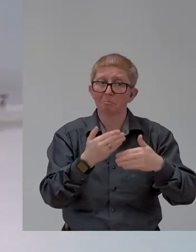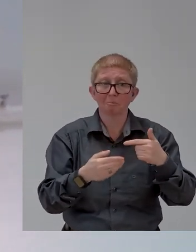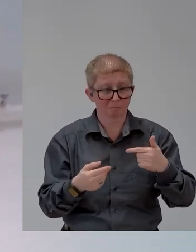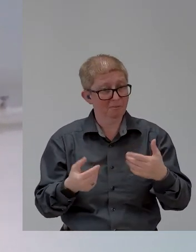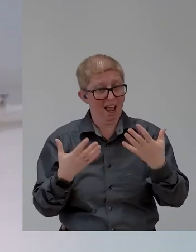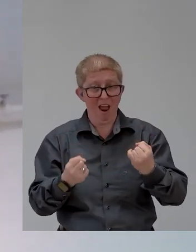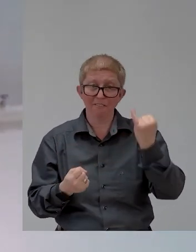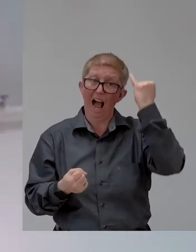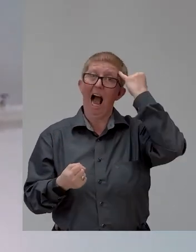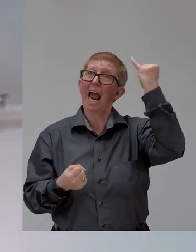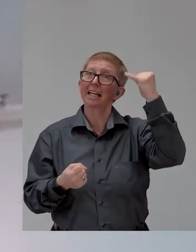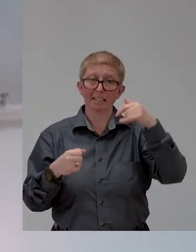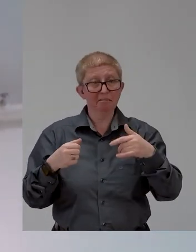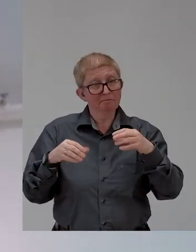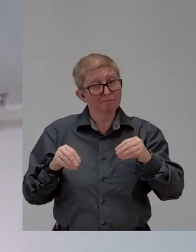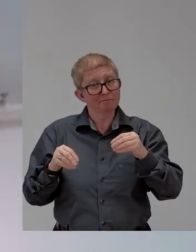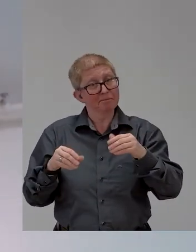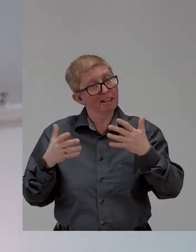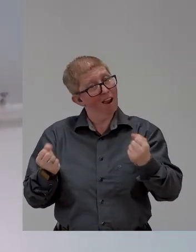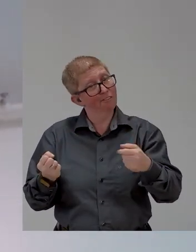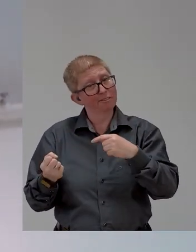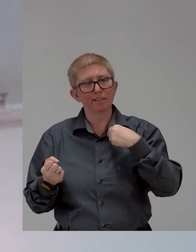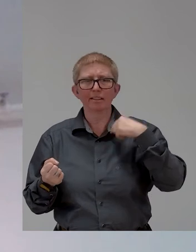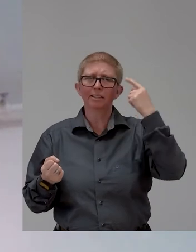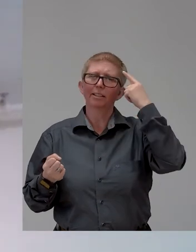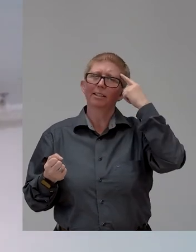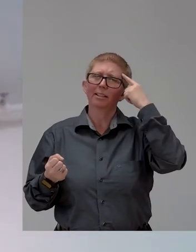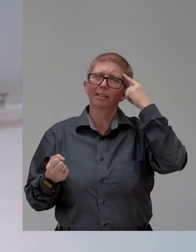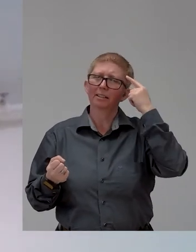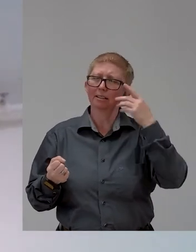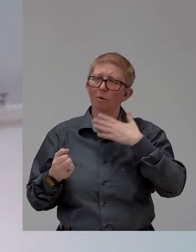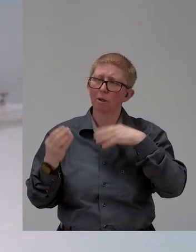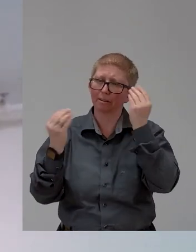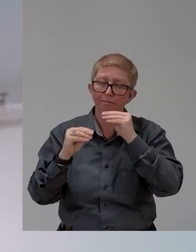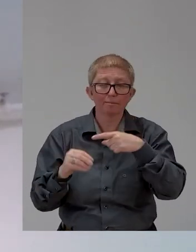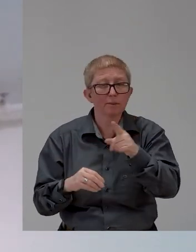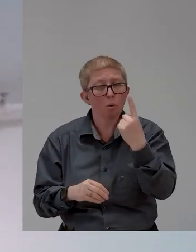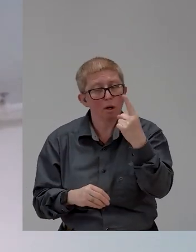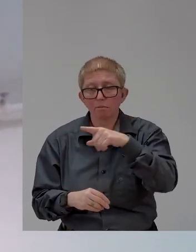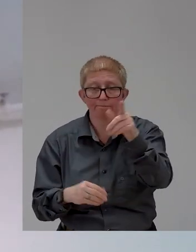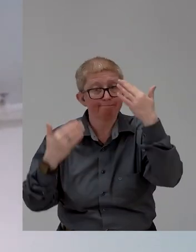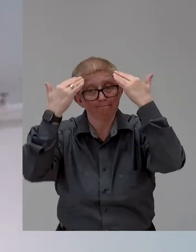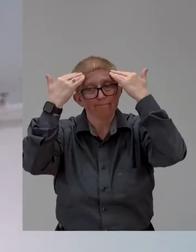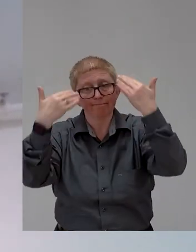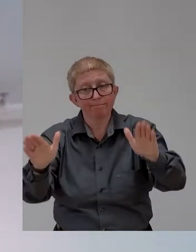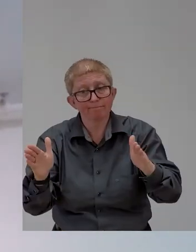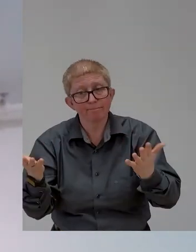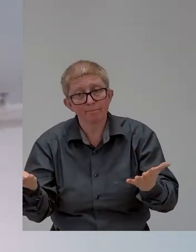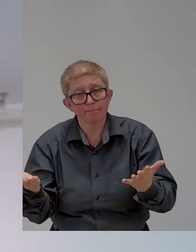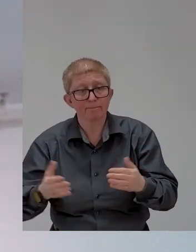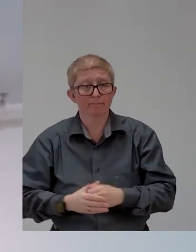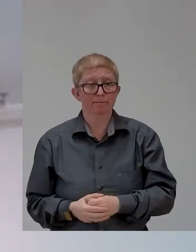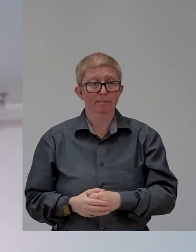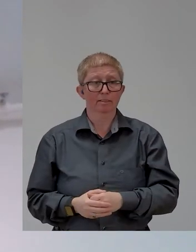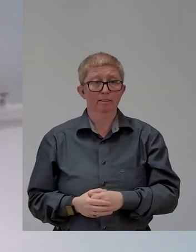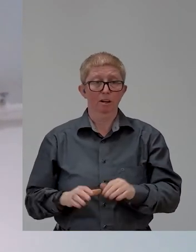about it. One big unknown is how effective the World Bank's 10 commitments, the ones they made two